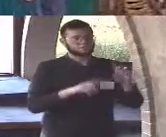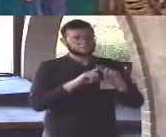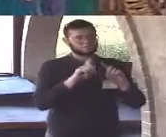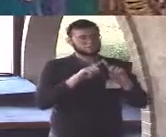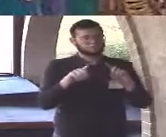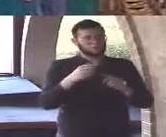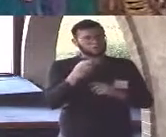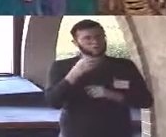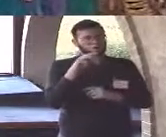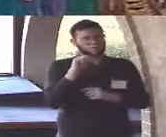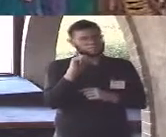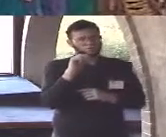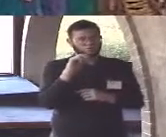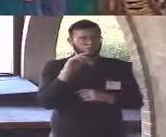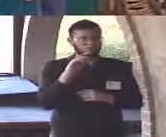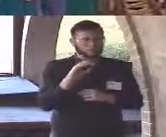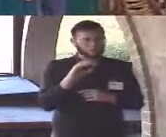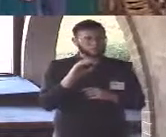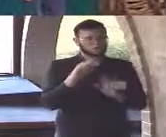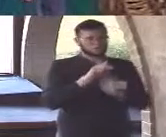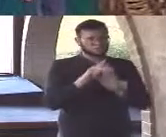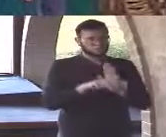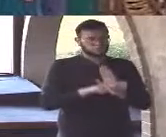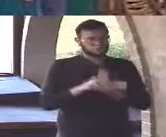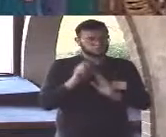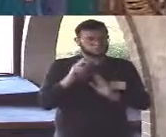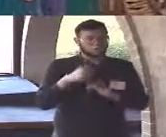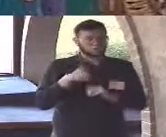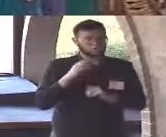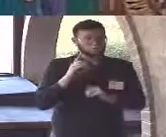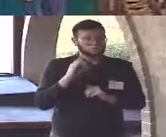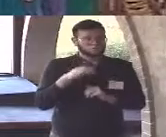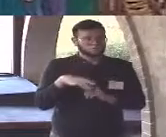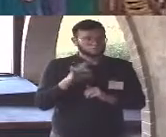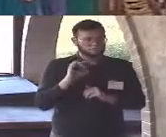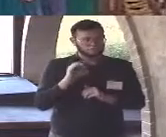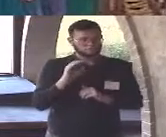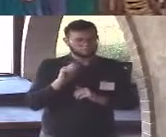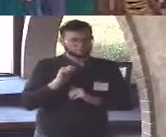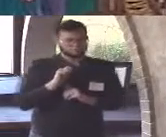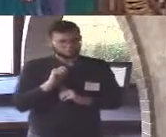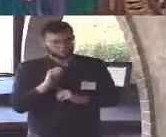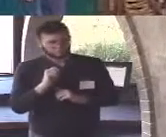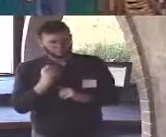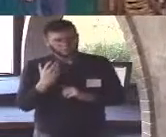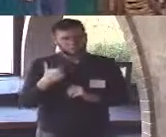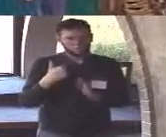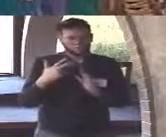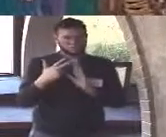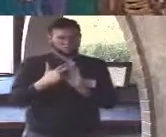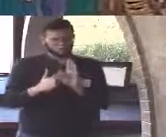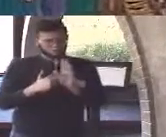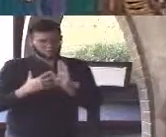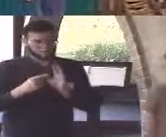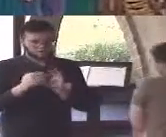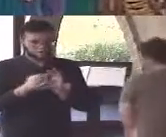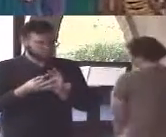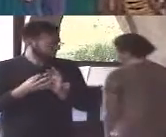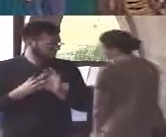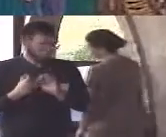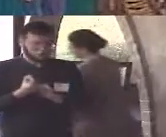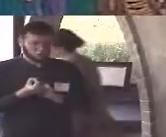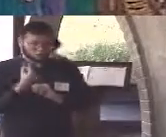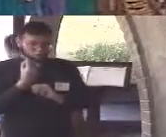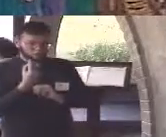found to have some utility in my own personal limited attempts to read interpret understand and make